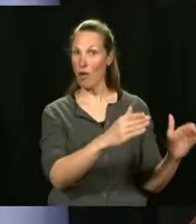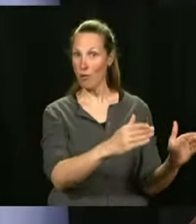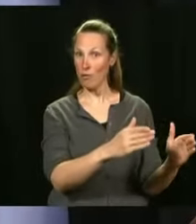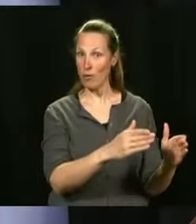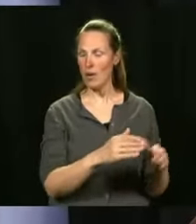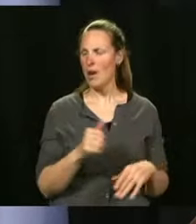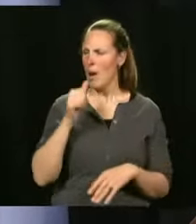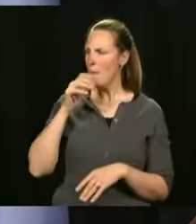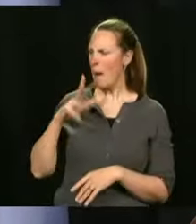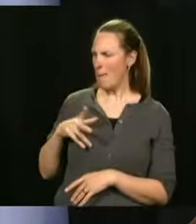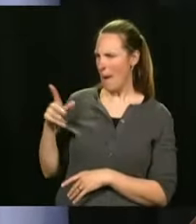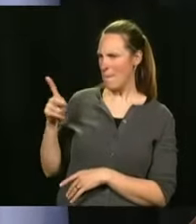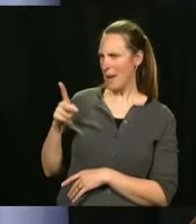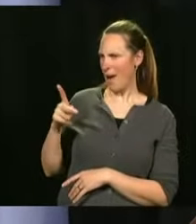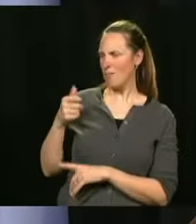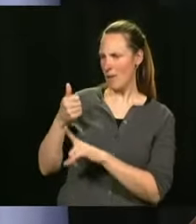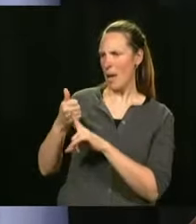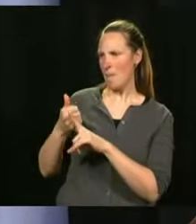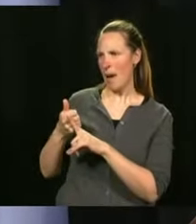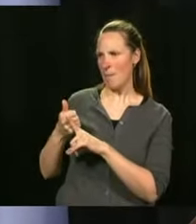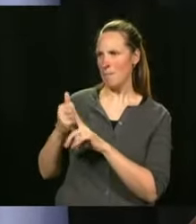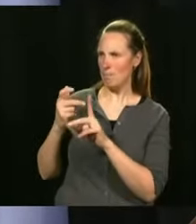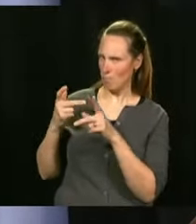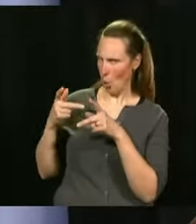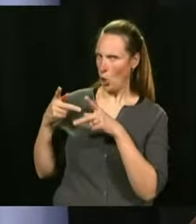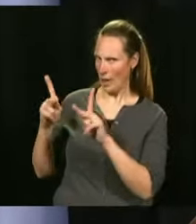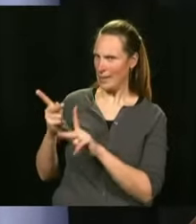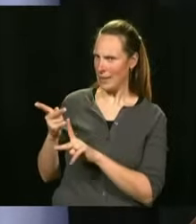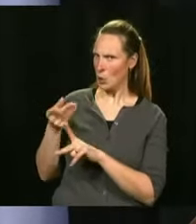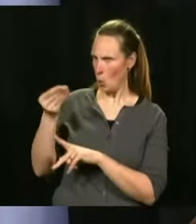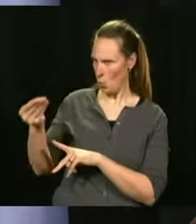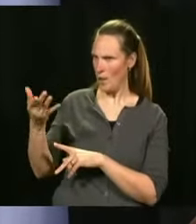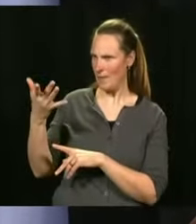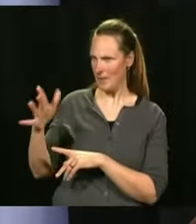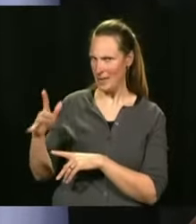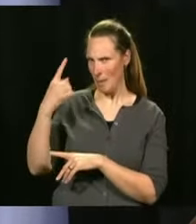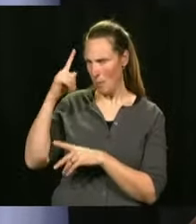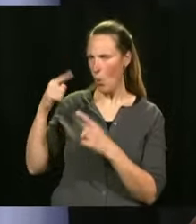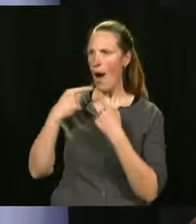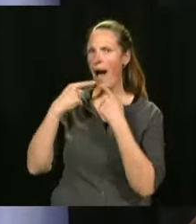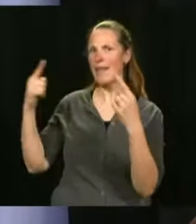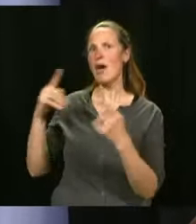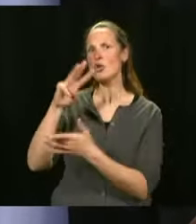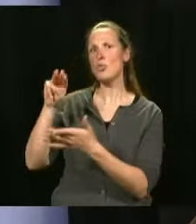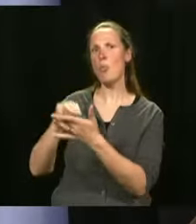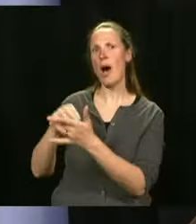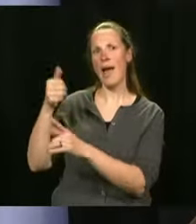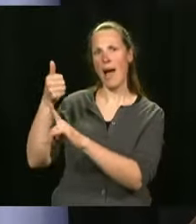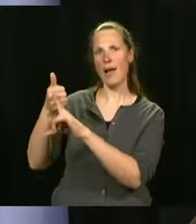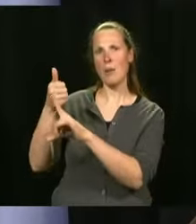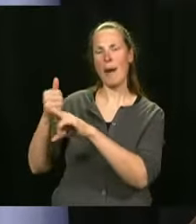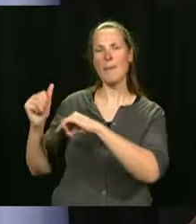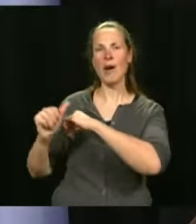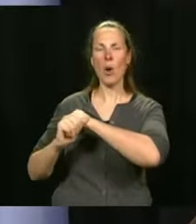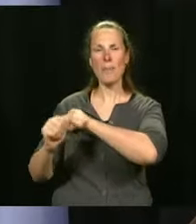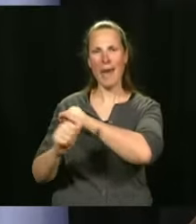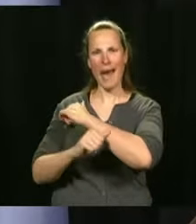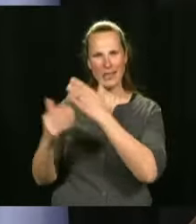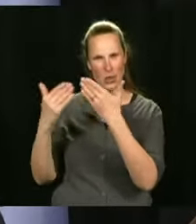Did Mrs. Plante get the authorization from public health and your authorization, Mr. Minister, to announce that we're opening terraces in Montreal?